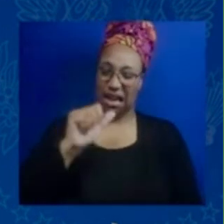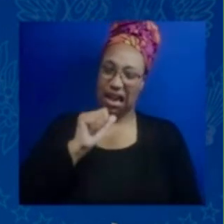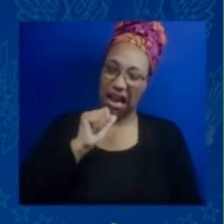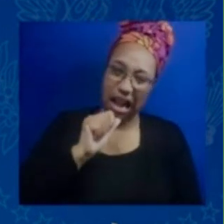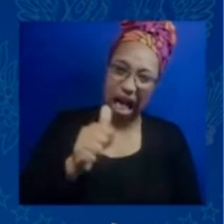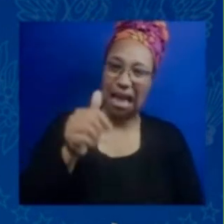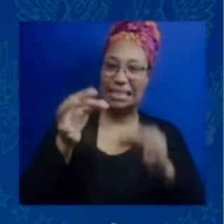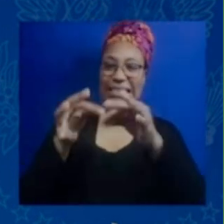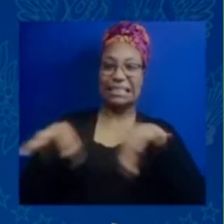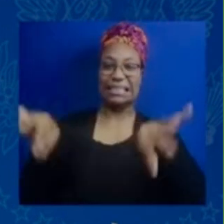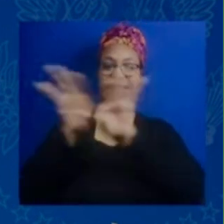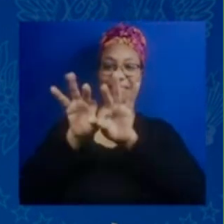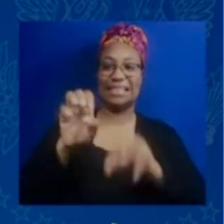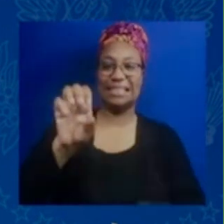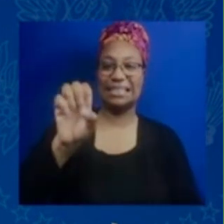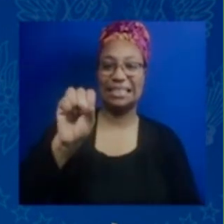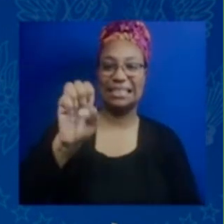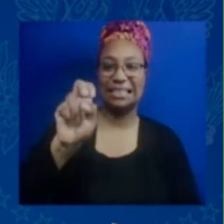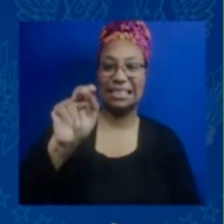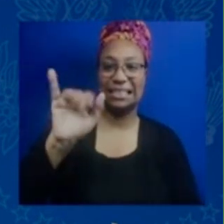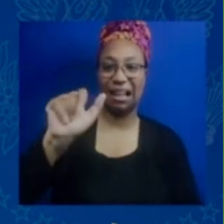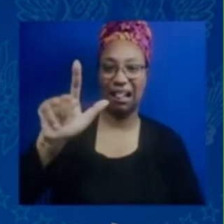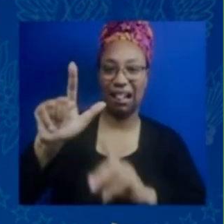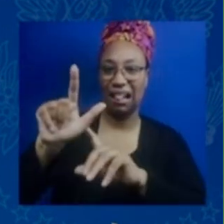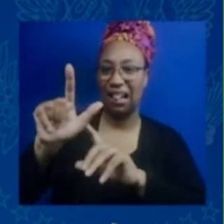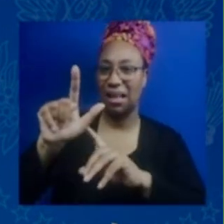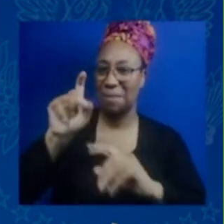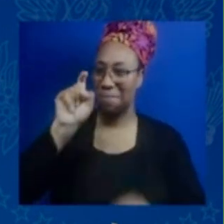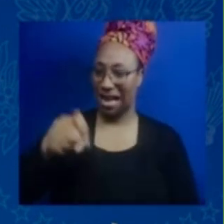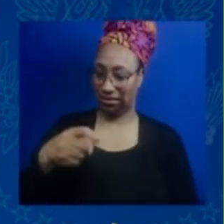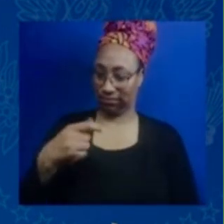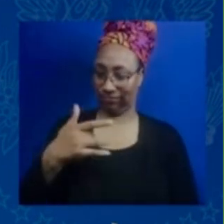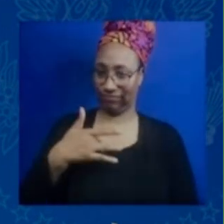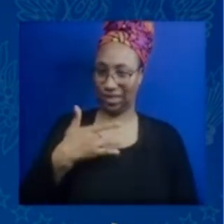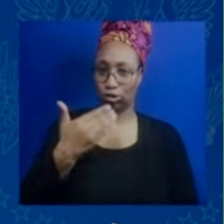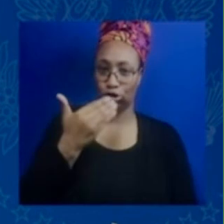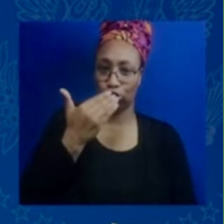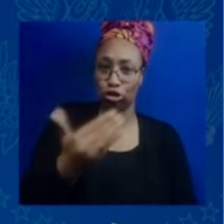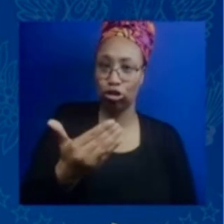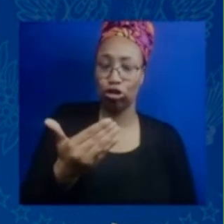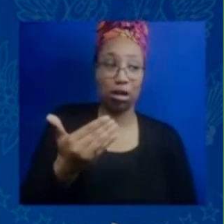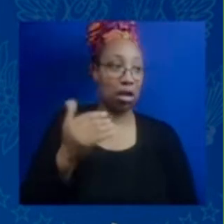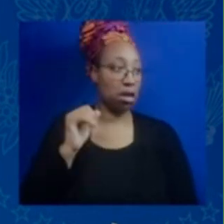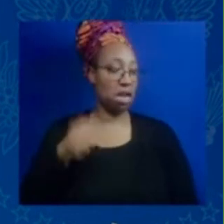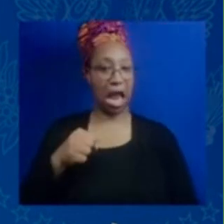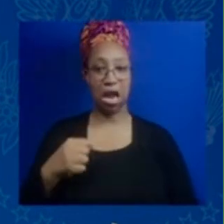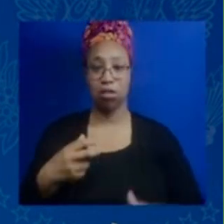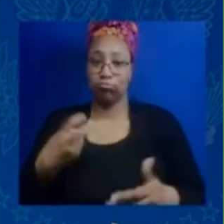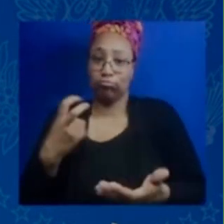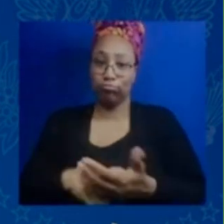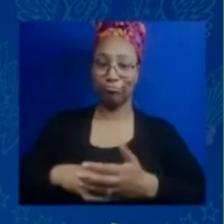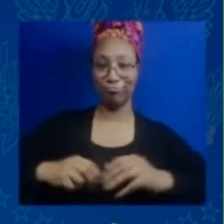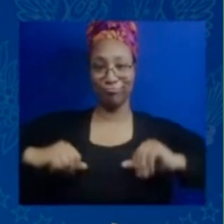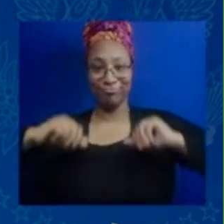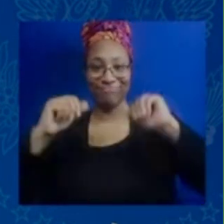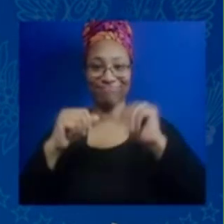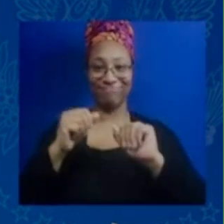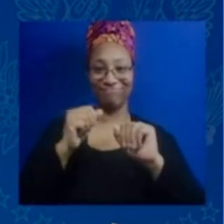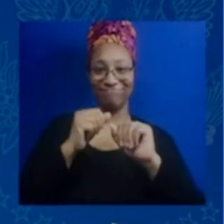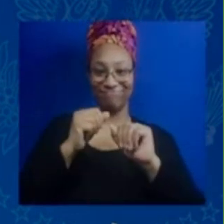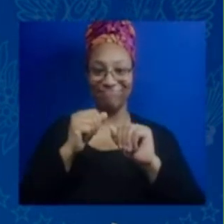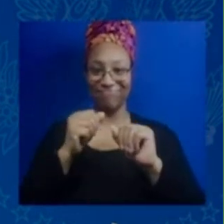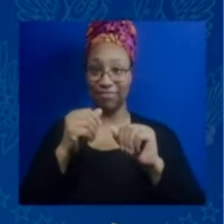and how to feel fully and wholly like themselves so when the world opened back up we are also based in Detroit hey